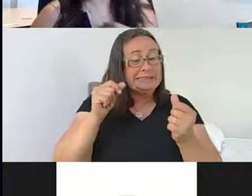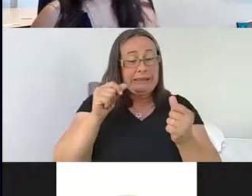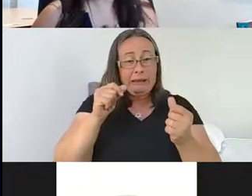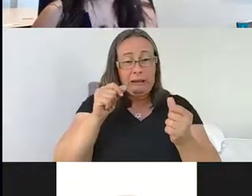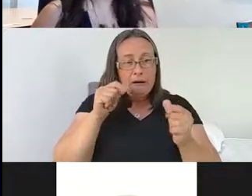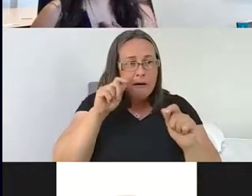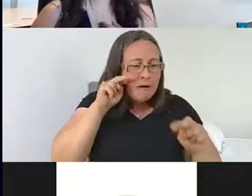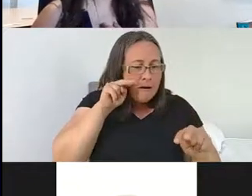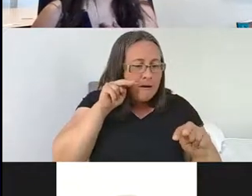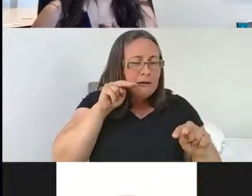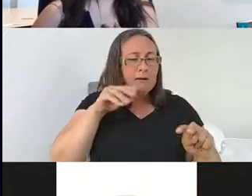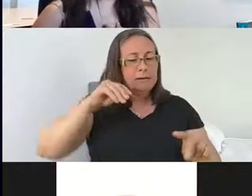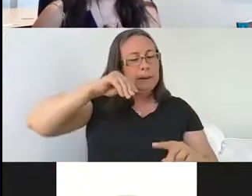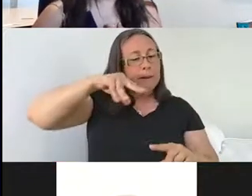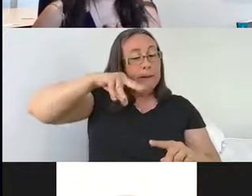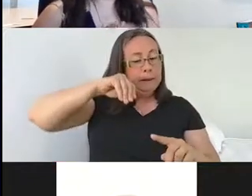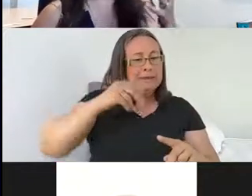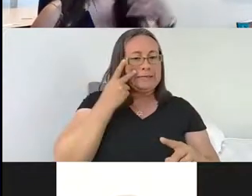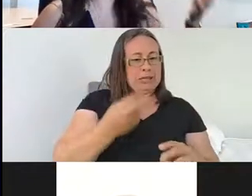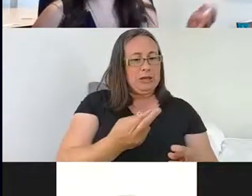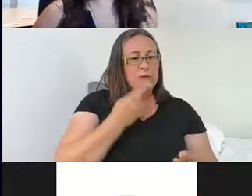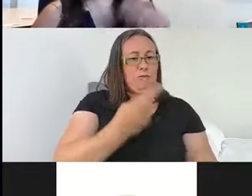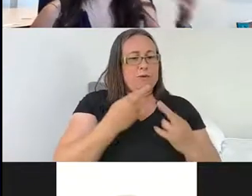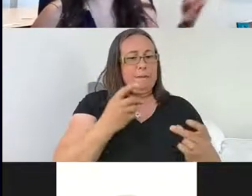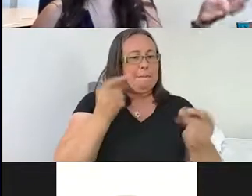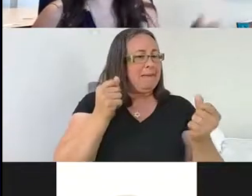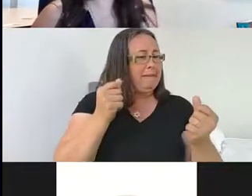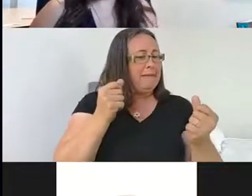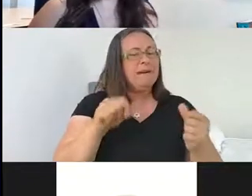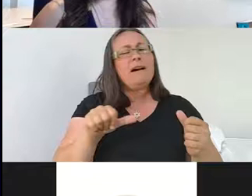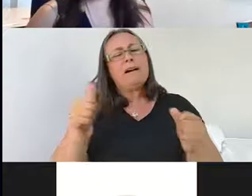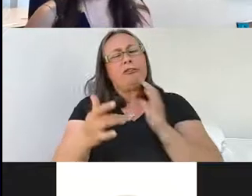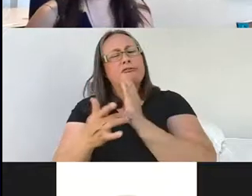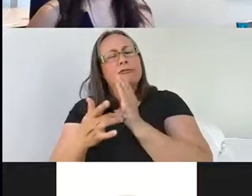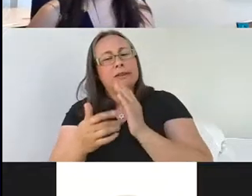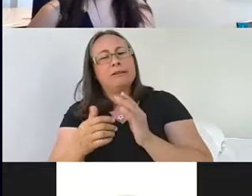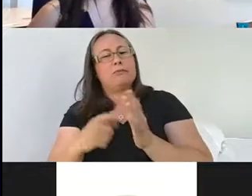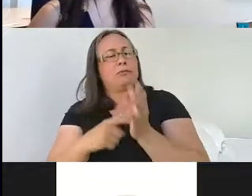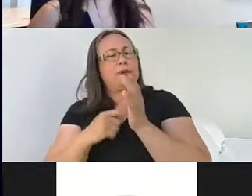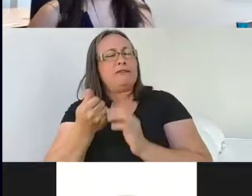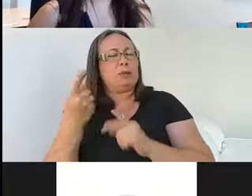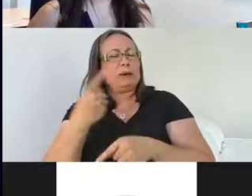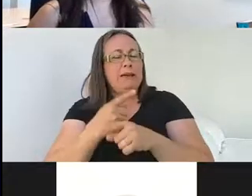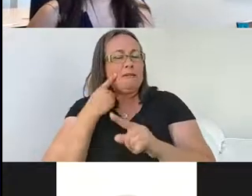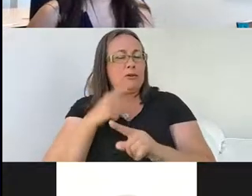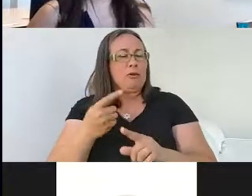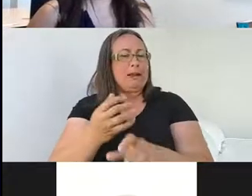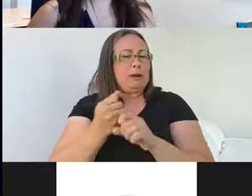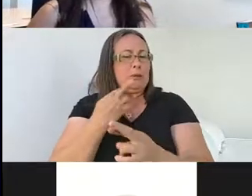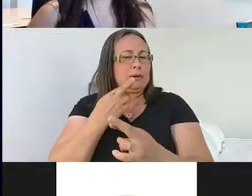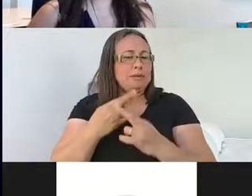and you see the response right then and there, as opposed to some of the other techniques where it took a few days to get data. So this was really